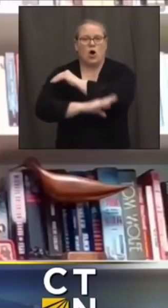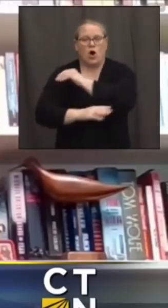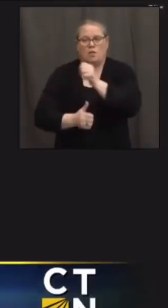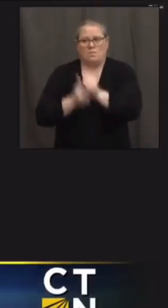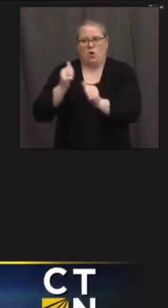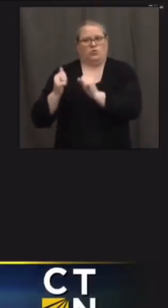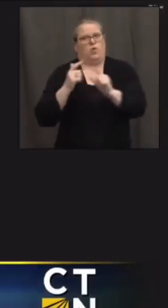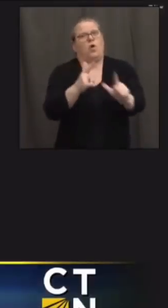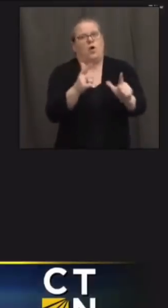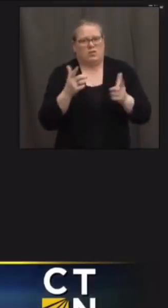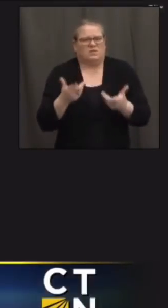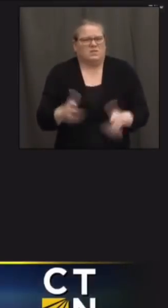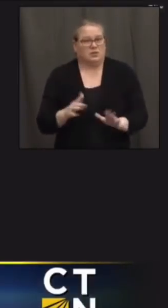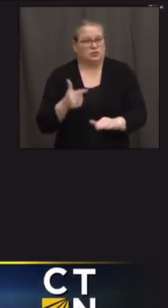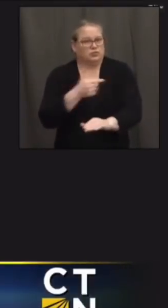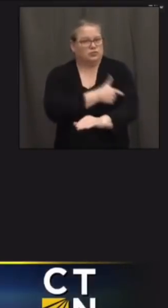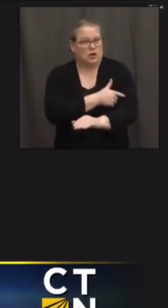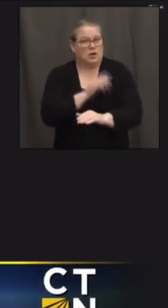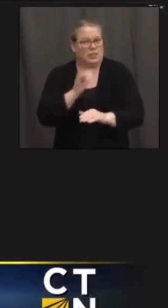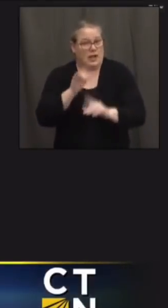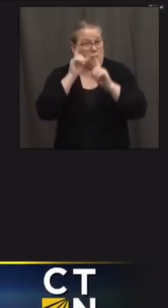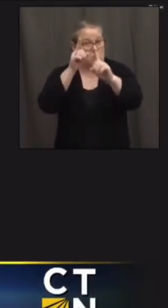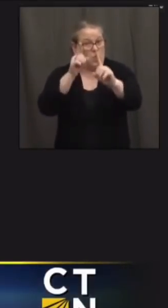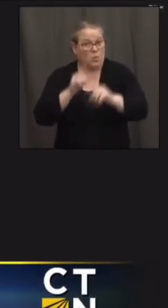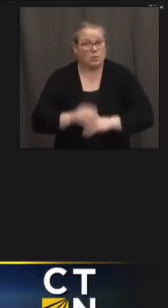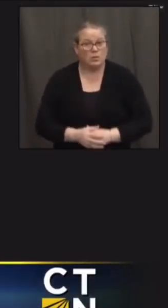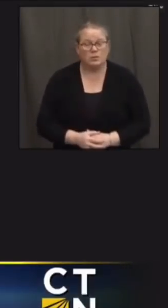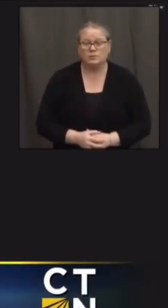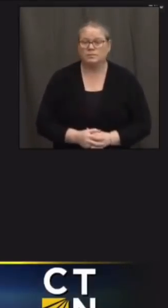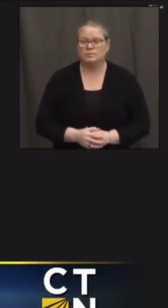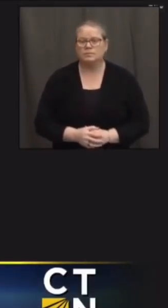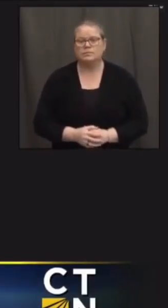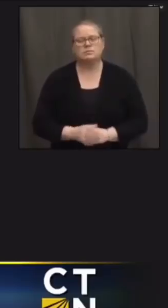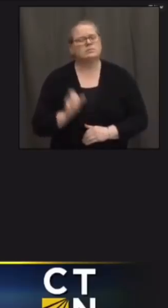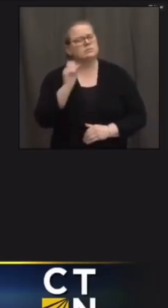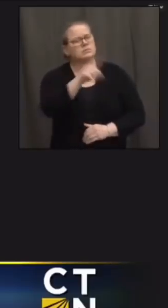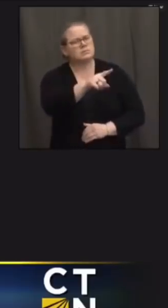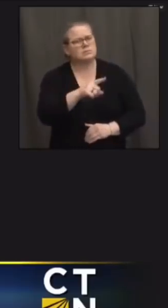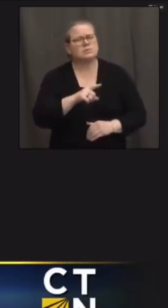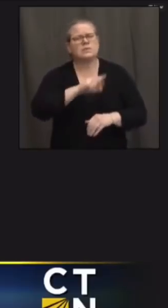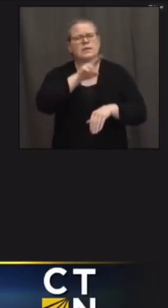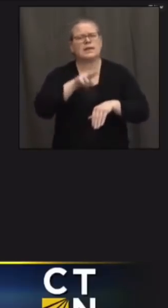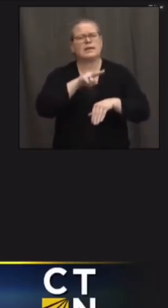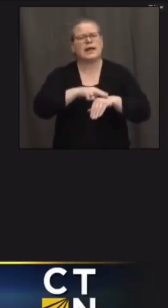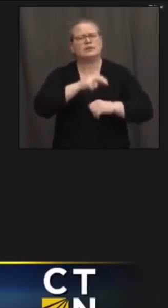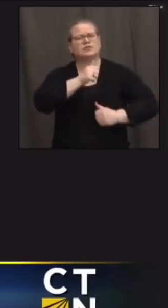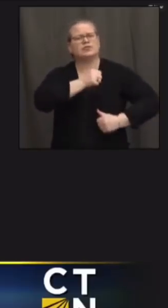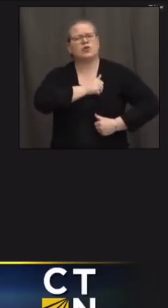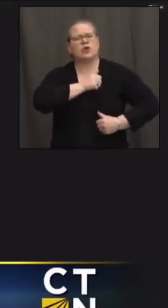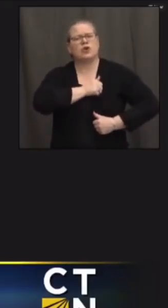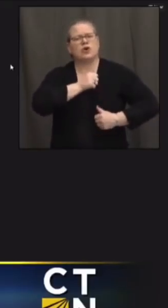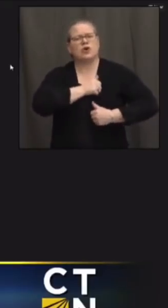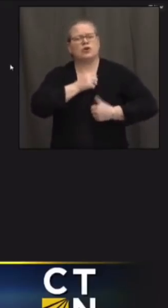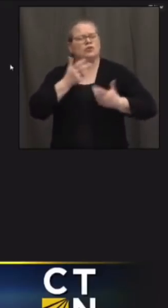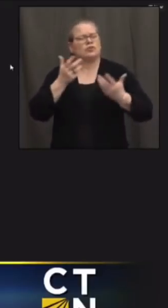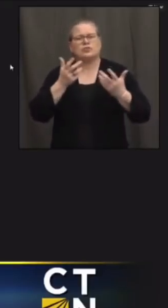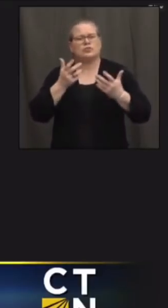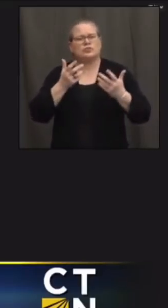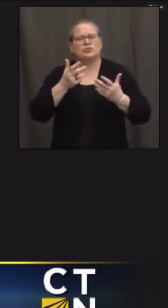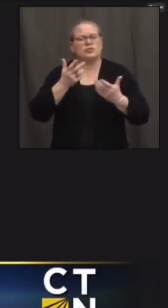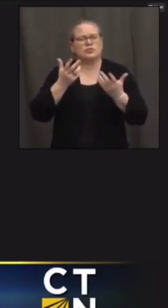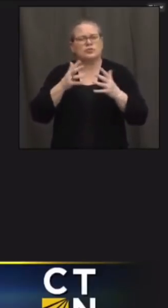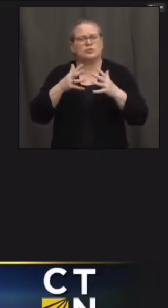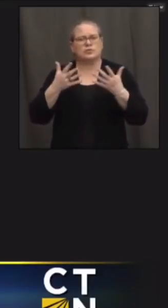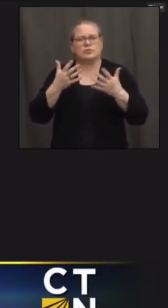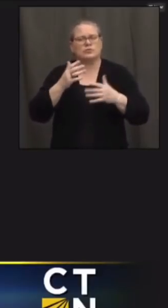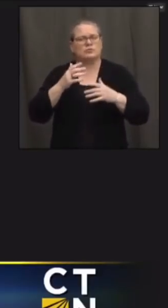and then my last question governor um how many guardsmen will be called up in which connecticut facilities will they be stationed at if you can